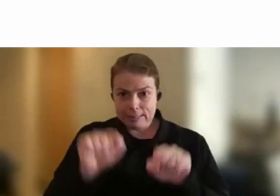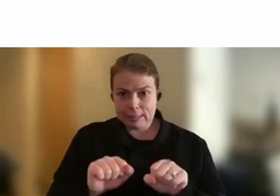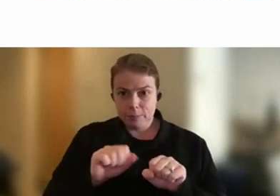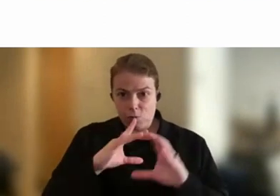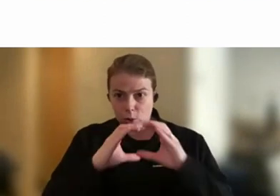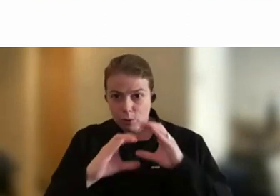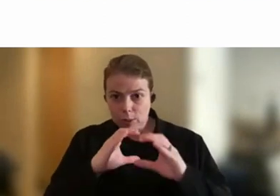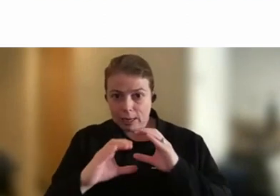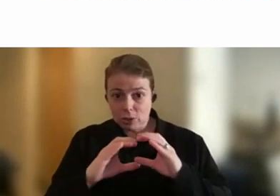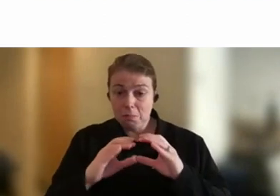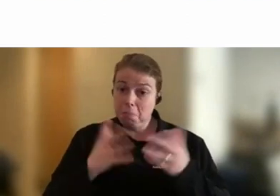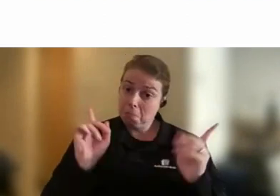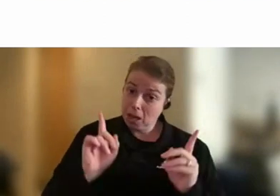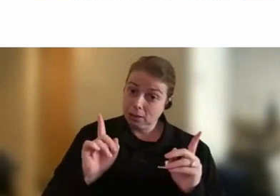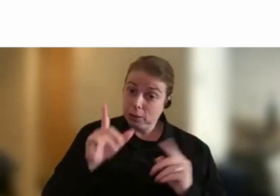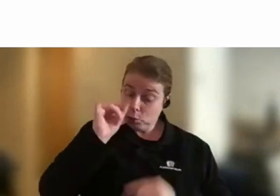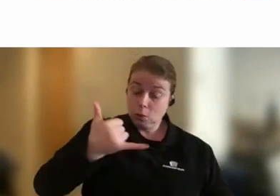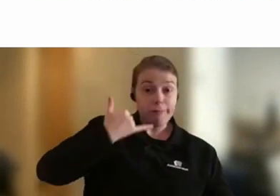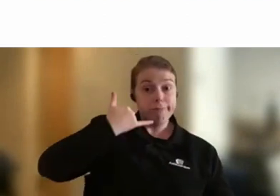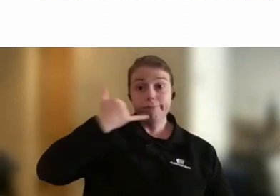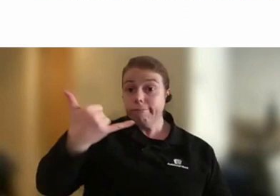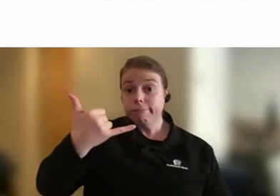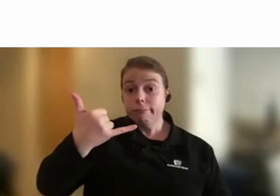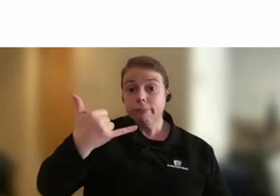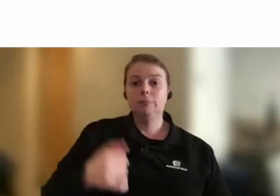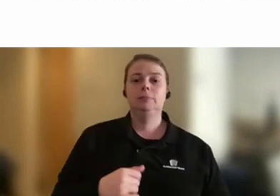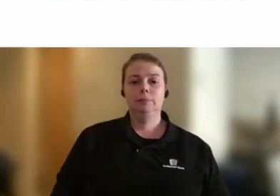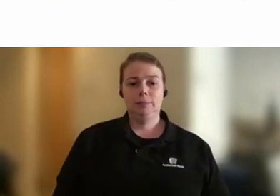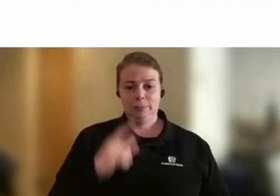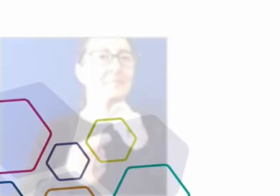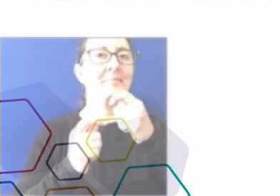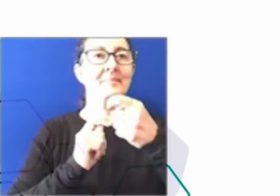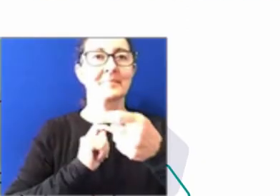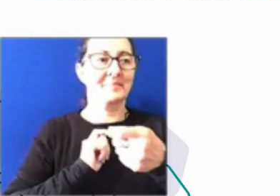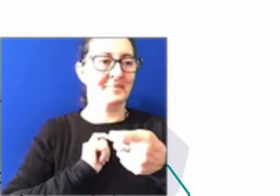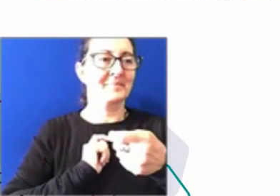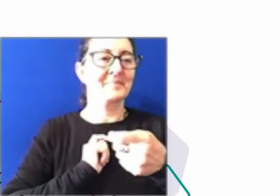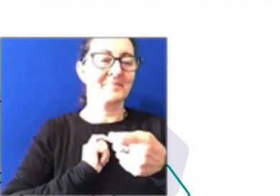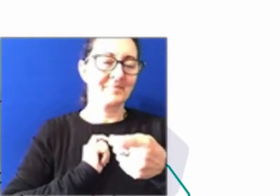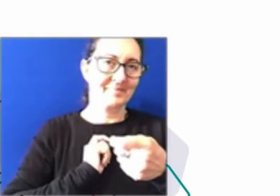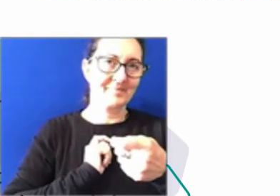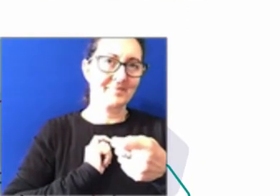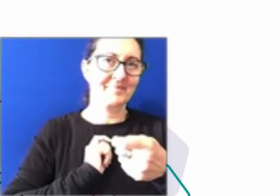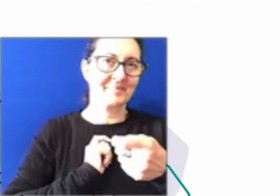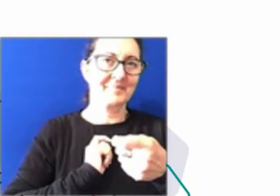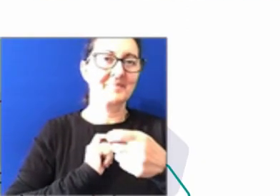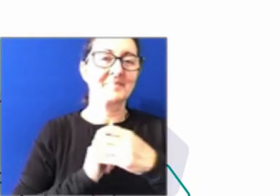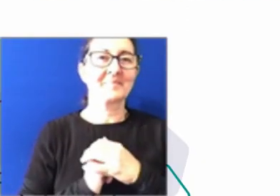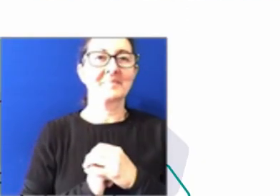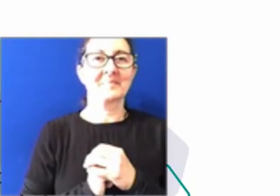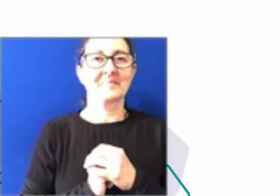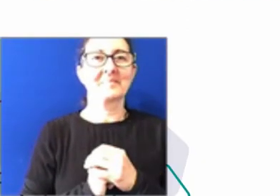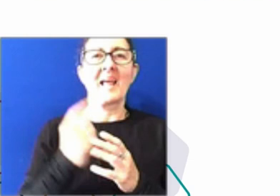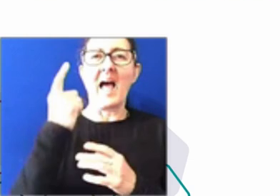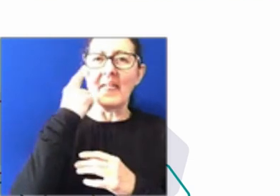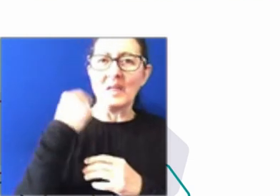there's nothing stopping people kind of picking up the phone and chatting. I think we said that already once, didn't we? Hear, hear. Yeah. It